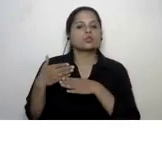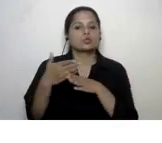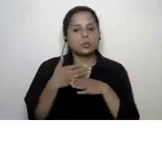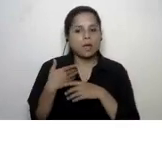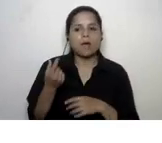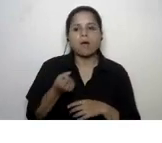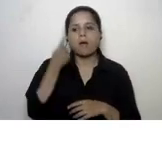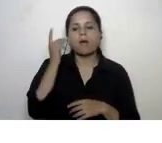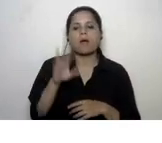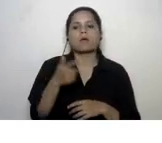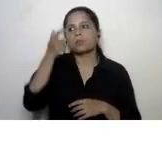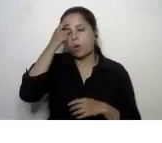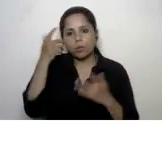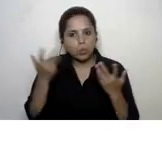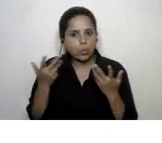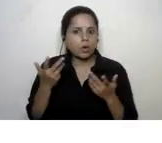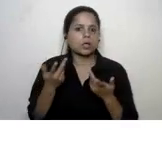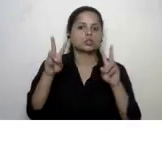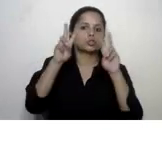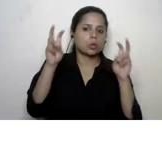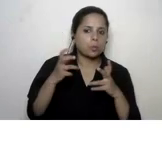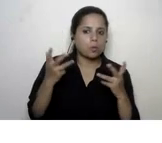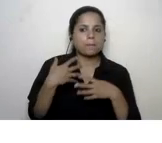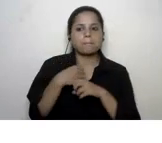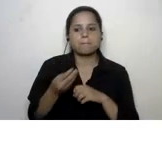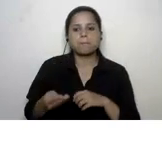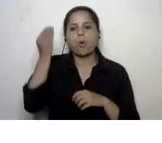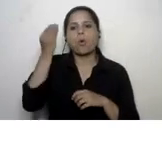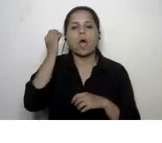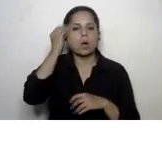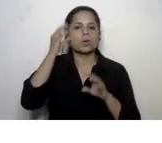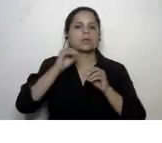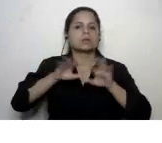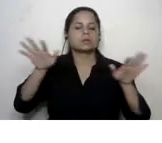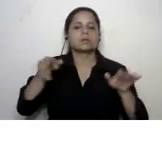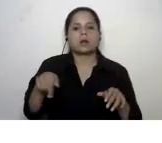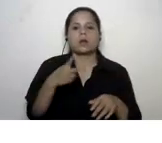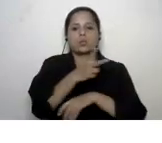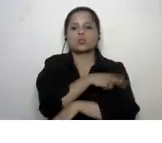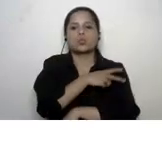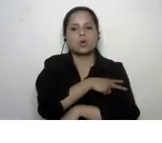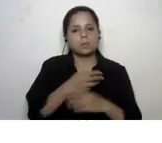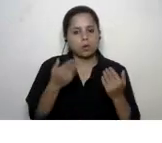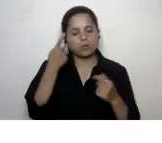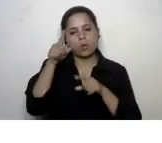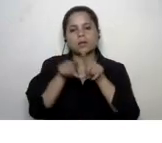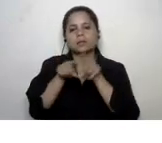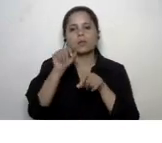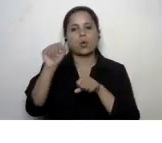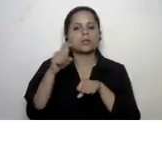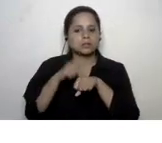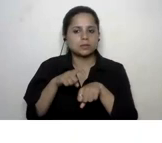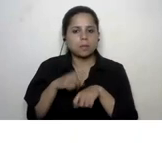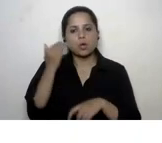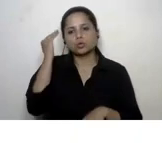understanding of the issue understanding of the topic and creating more awareness by even volunteering for example with your time and your